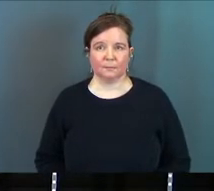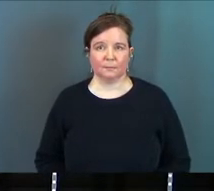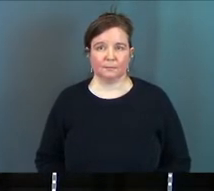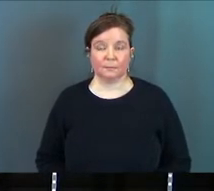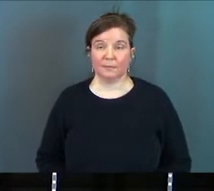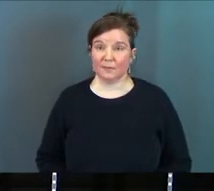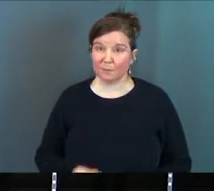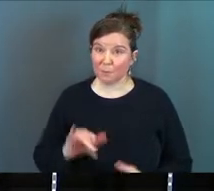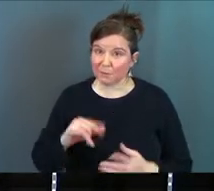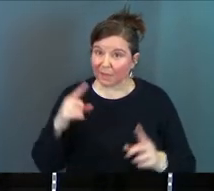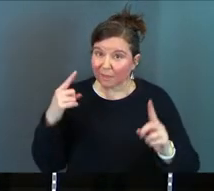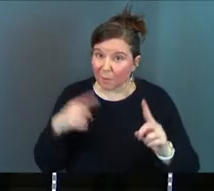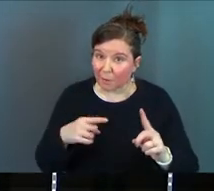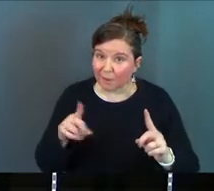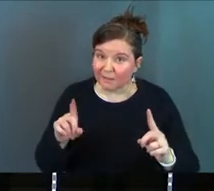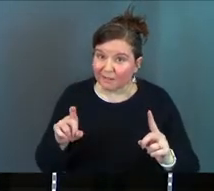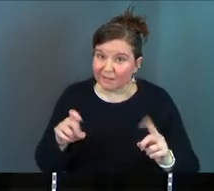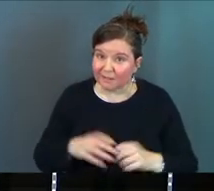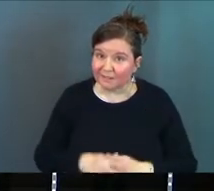But was that the point?